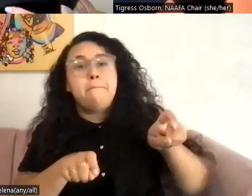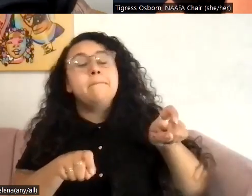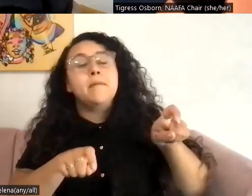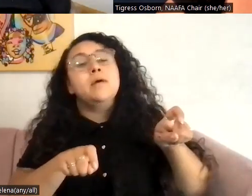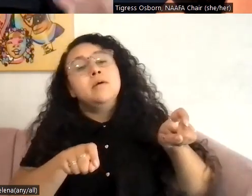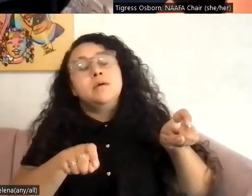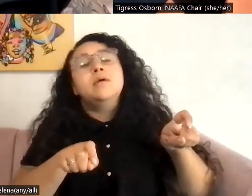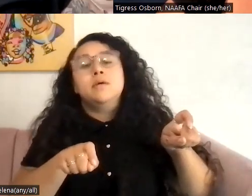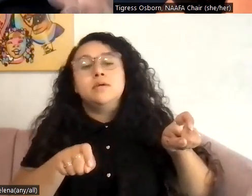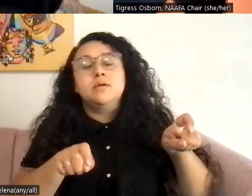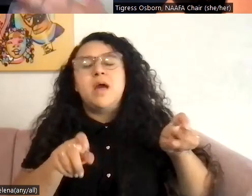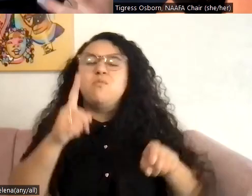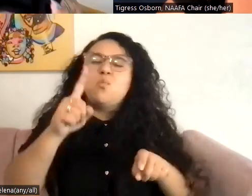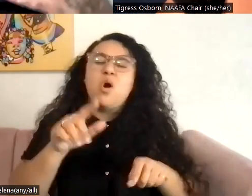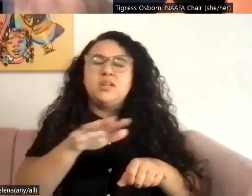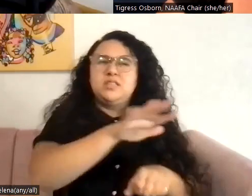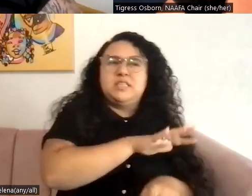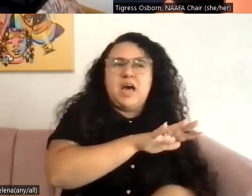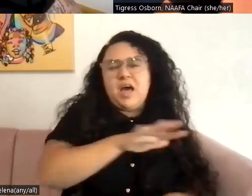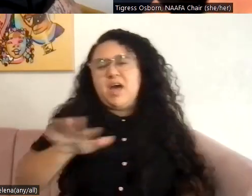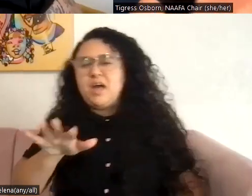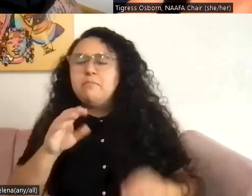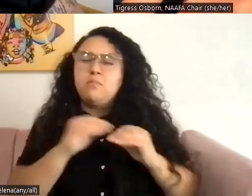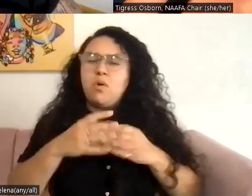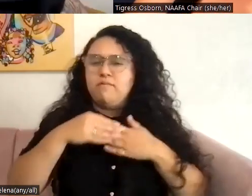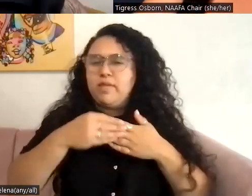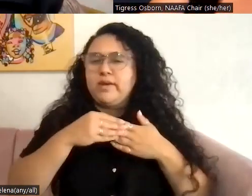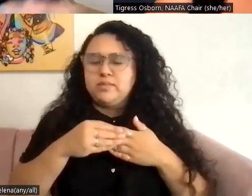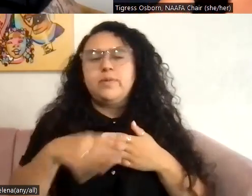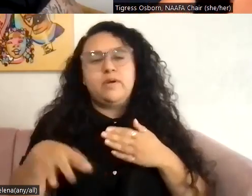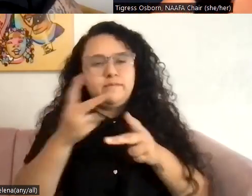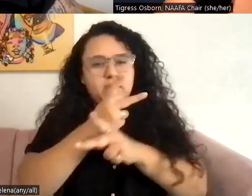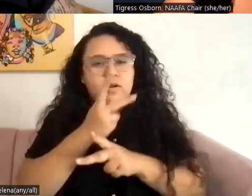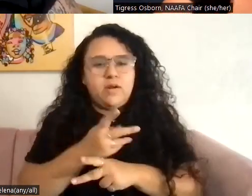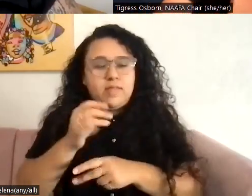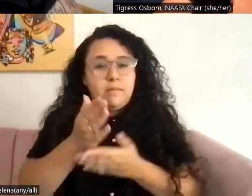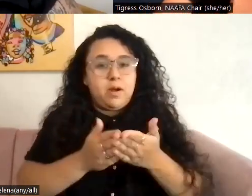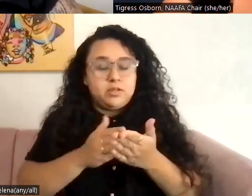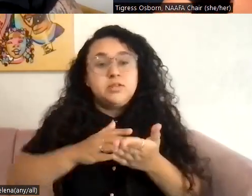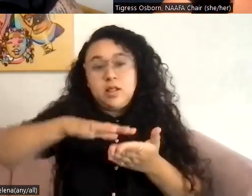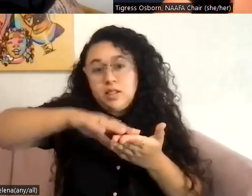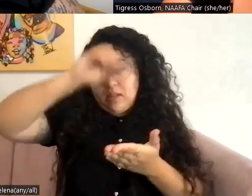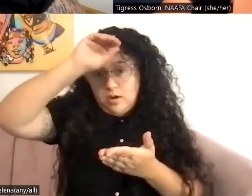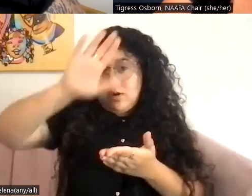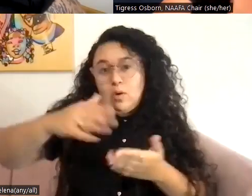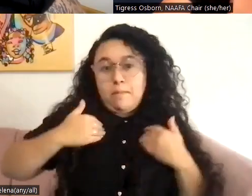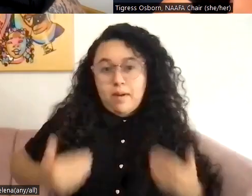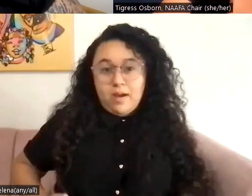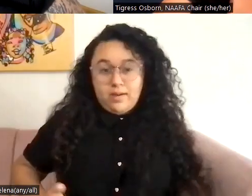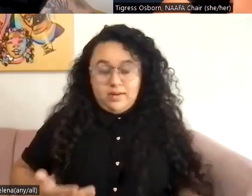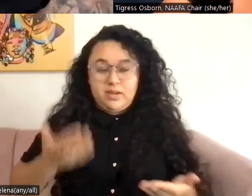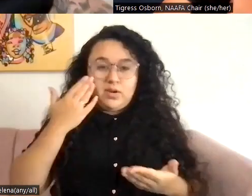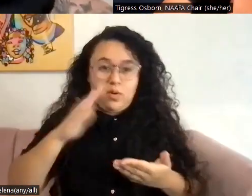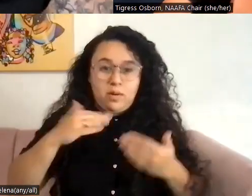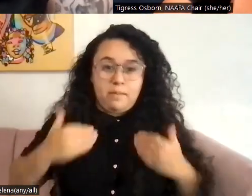have one side that's more flexible. So you kind of have to find your side. And this part's all about getting to know your body. Like, um,